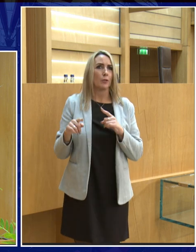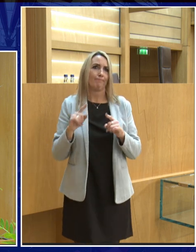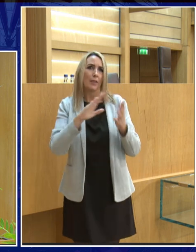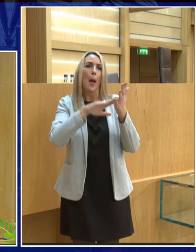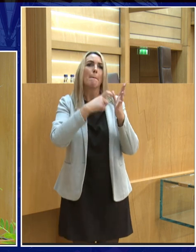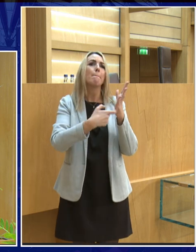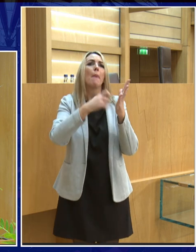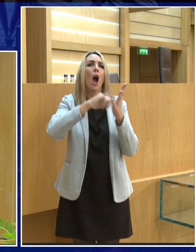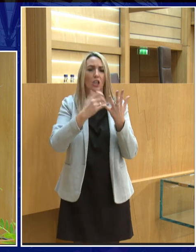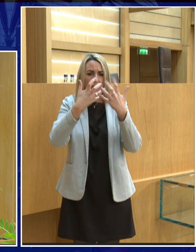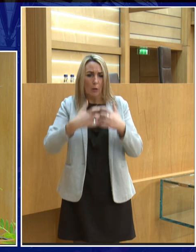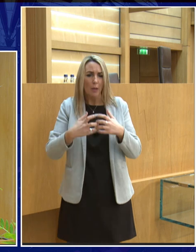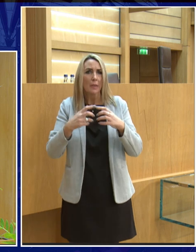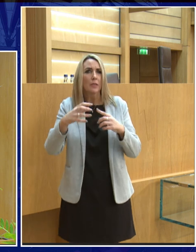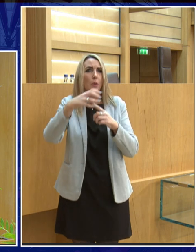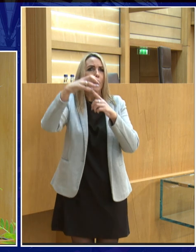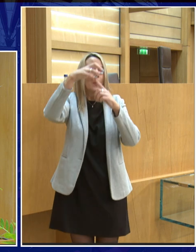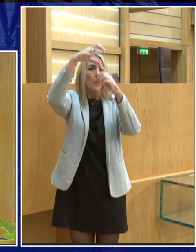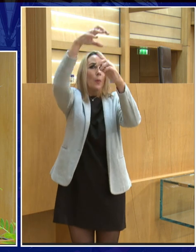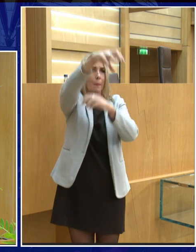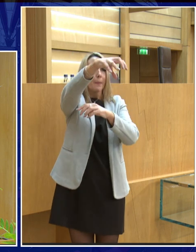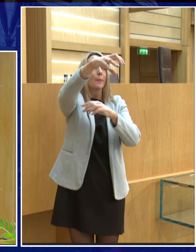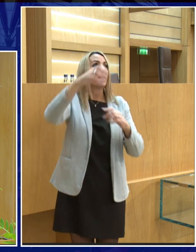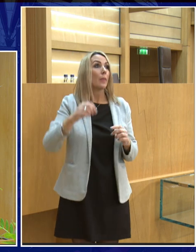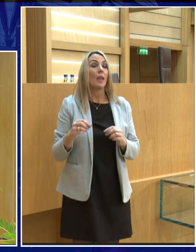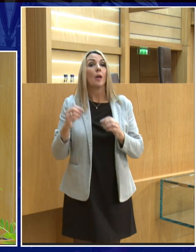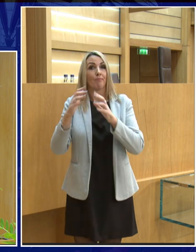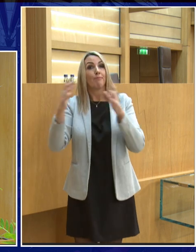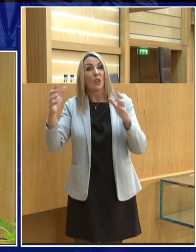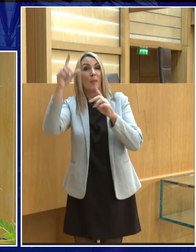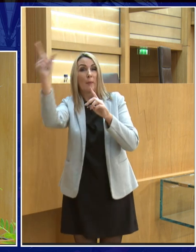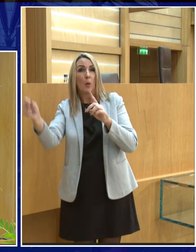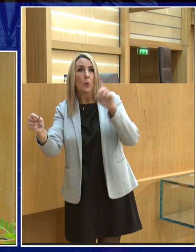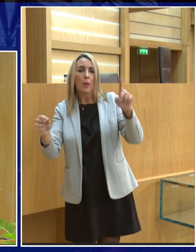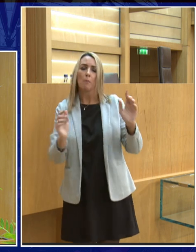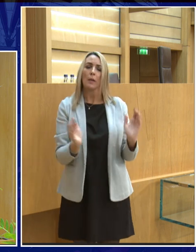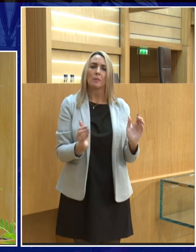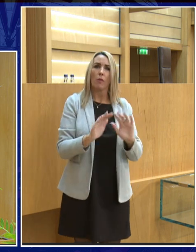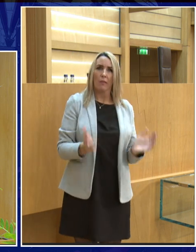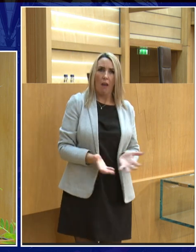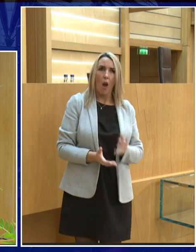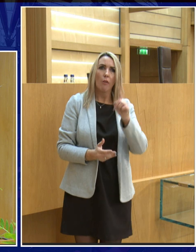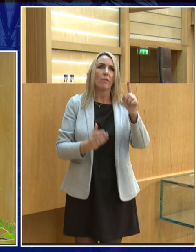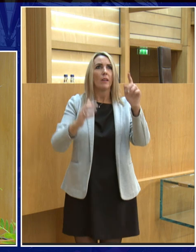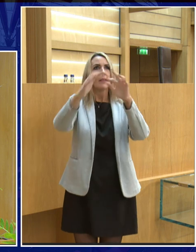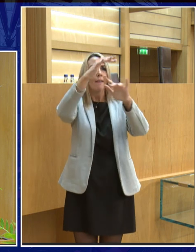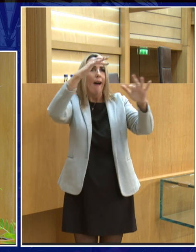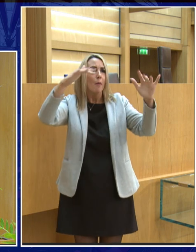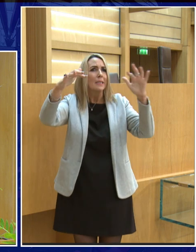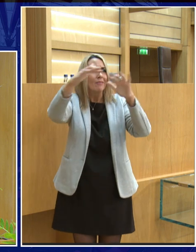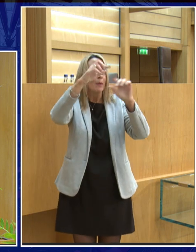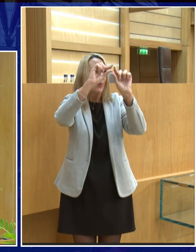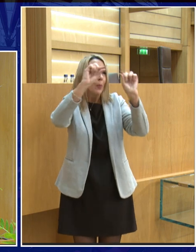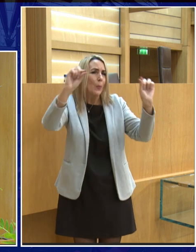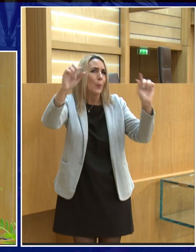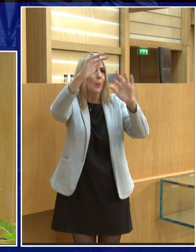Mars now Mars is sort of bigger than the moon but it's smaller than Earth and Mars has an atmosphere around it but it's quite a